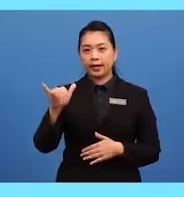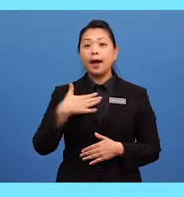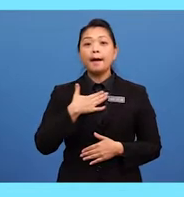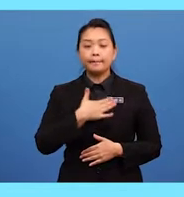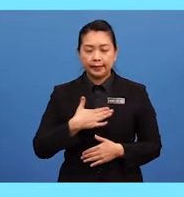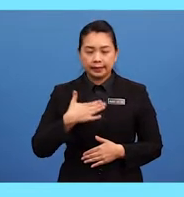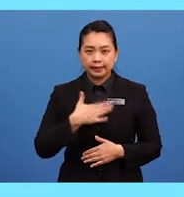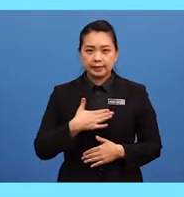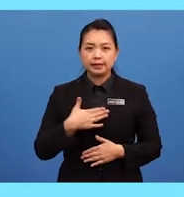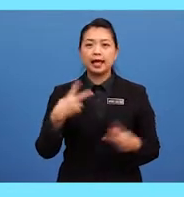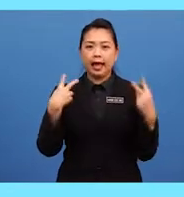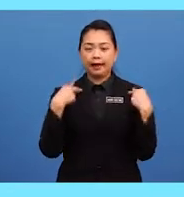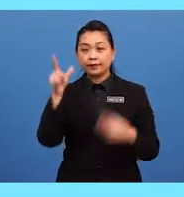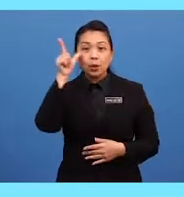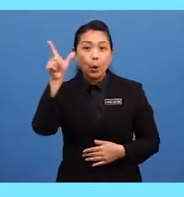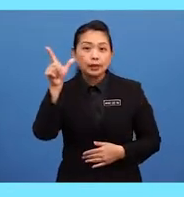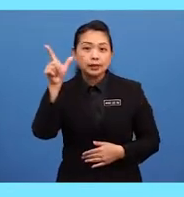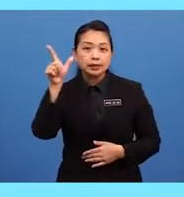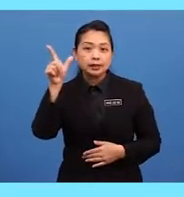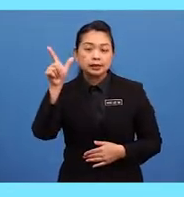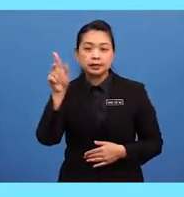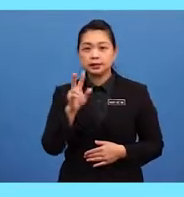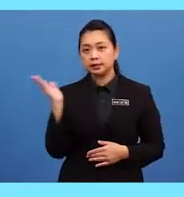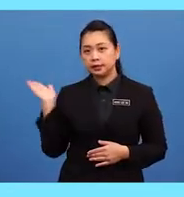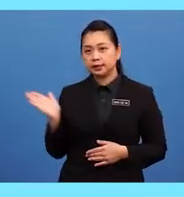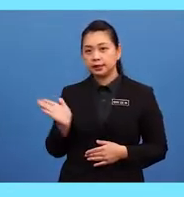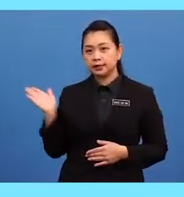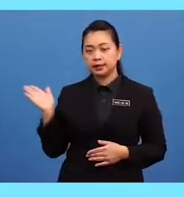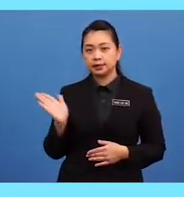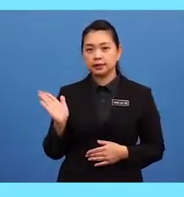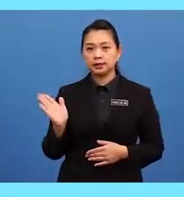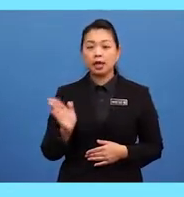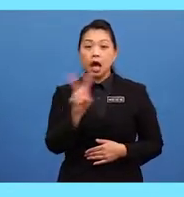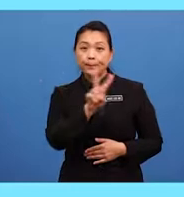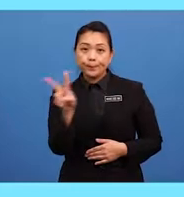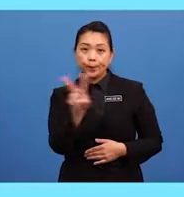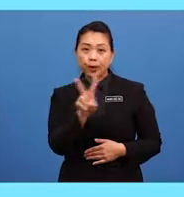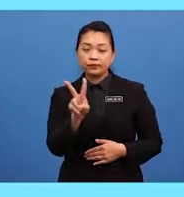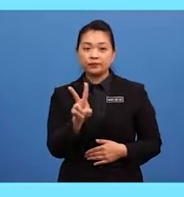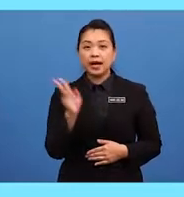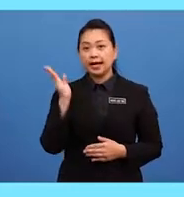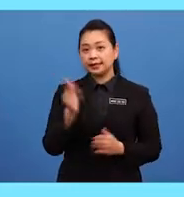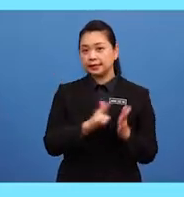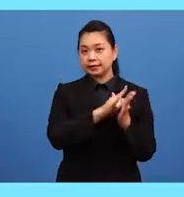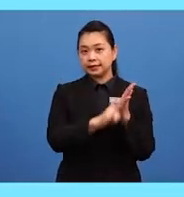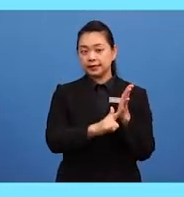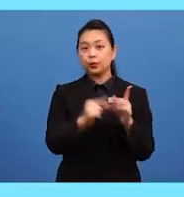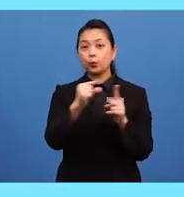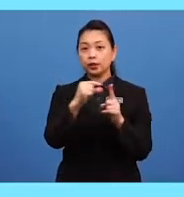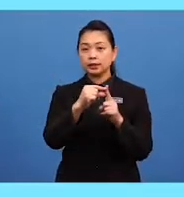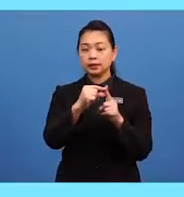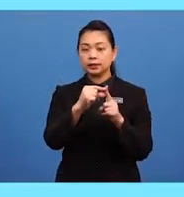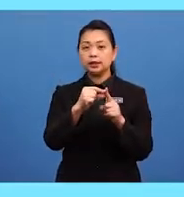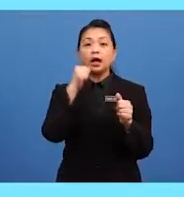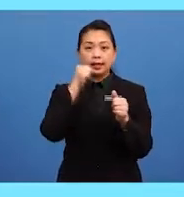at these two different words. Both of these words end with the letter Y.